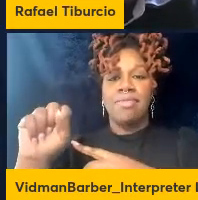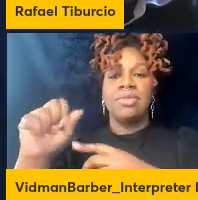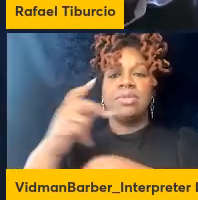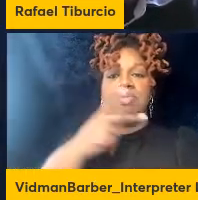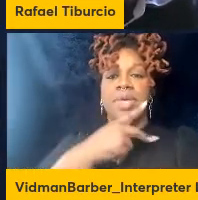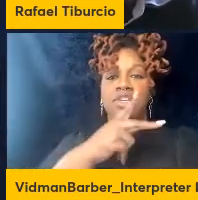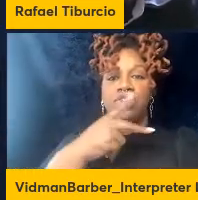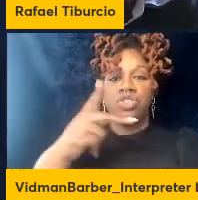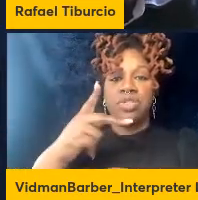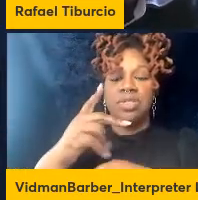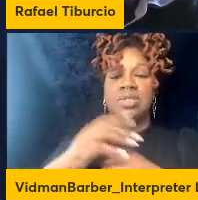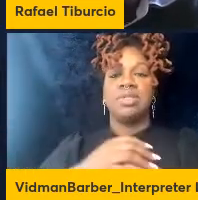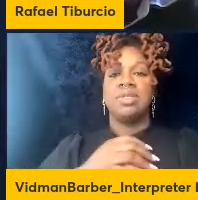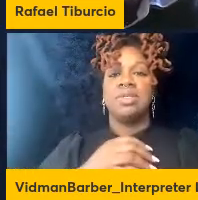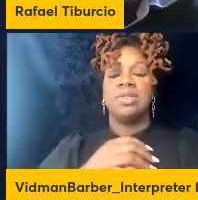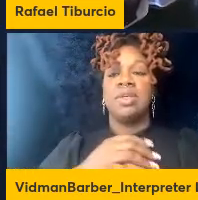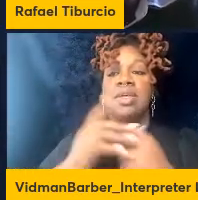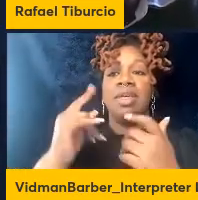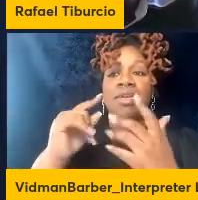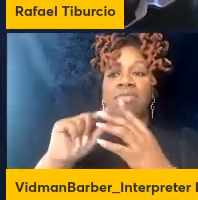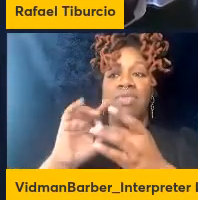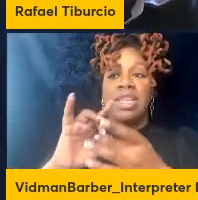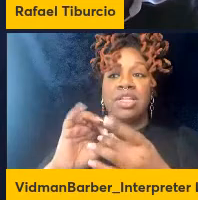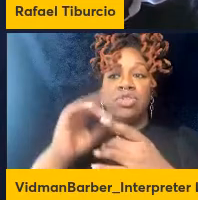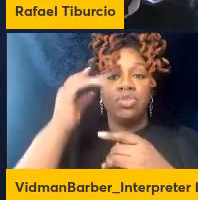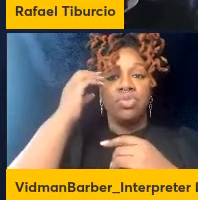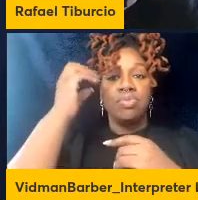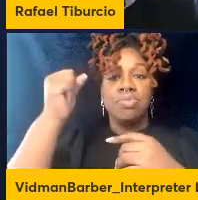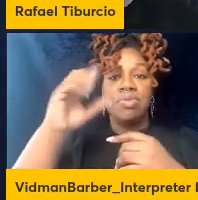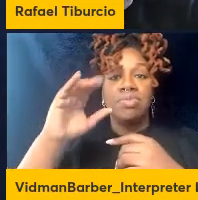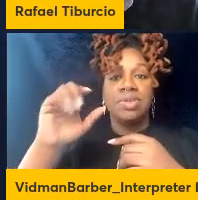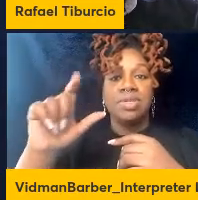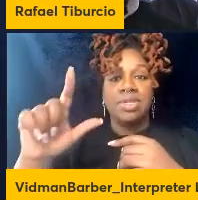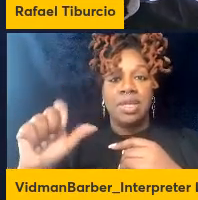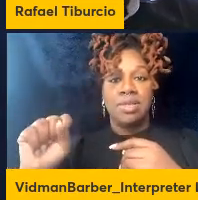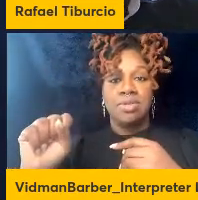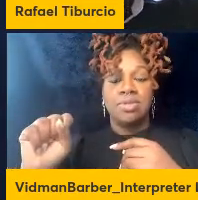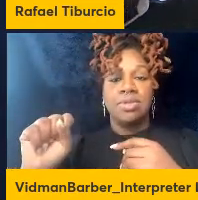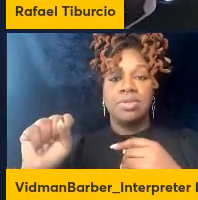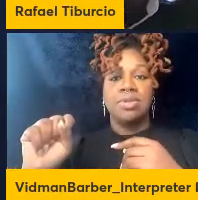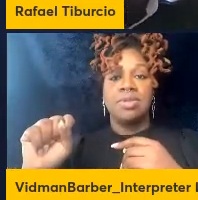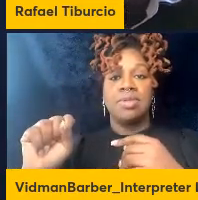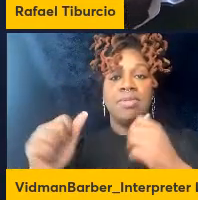the central memory cells during research in this cluster they are mainly composed by non-TB patients